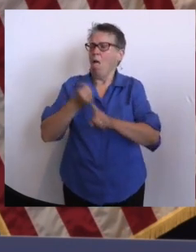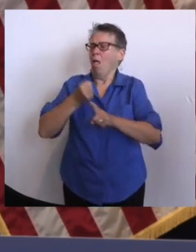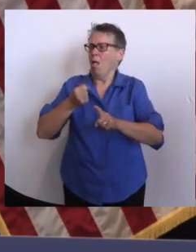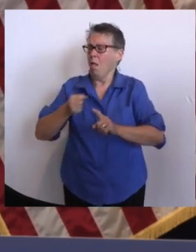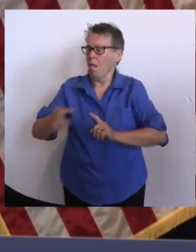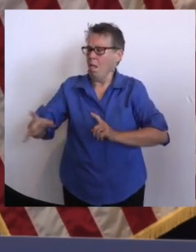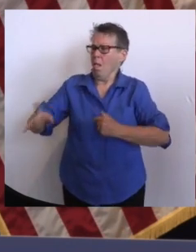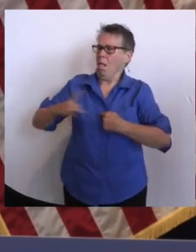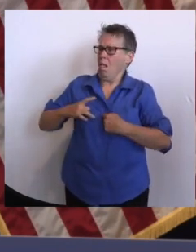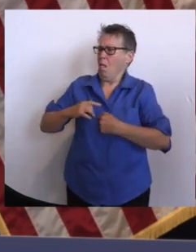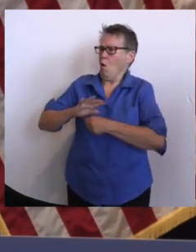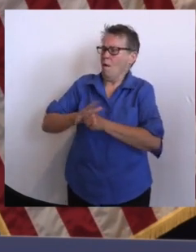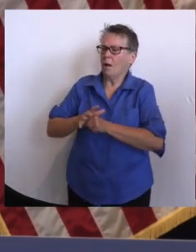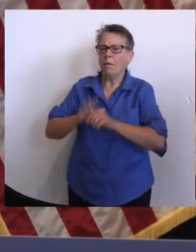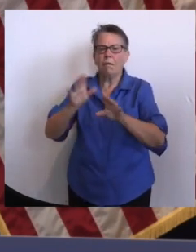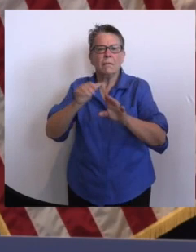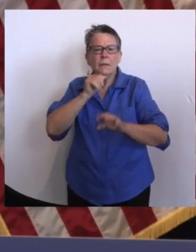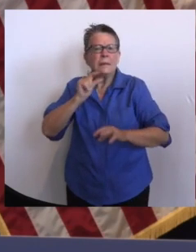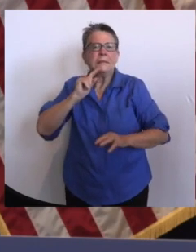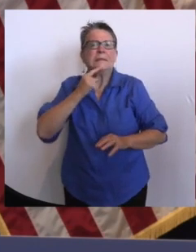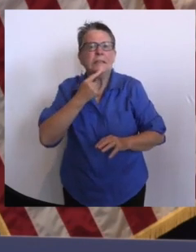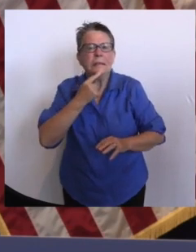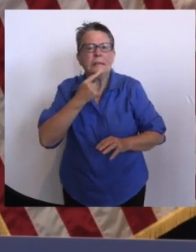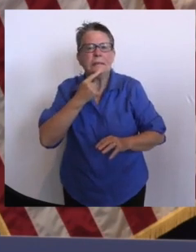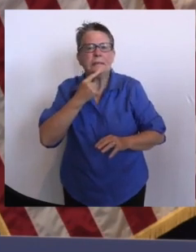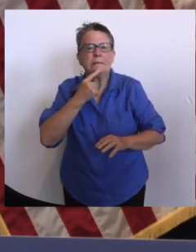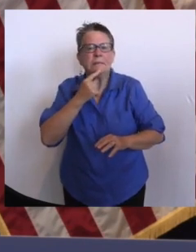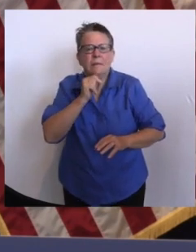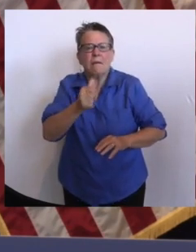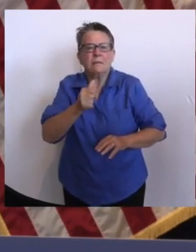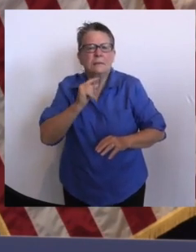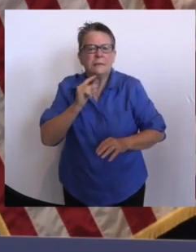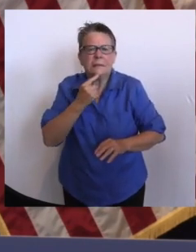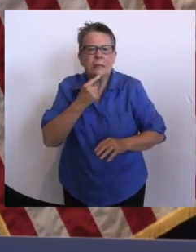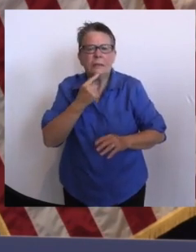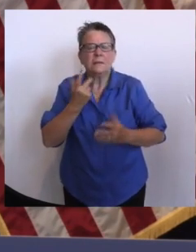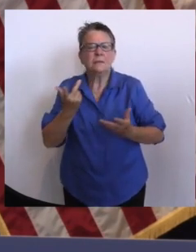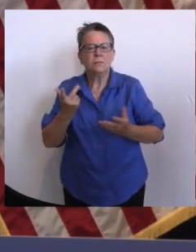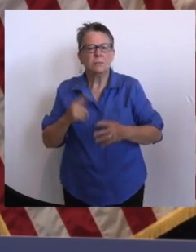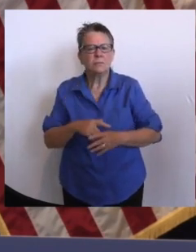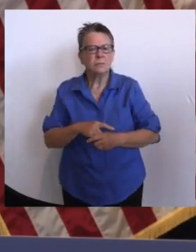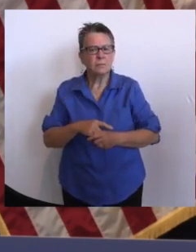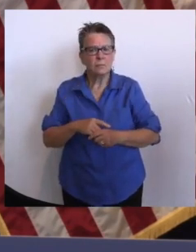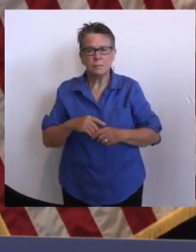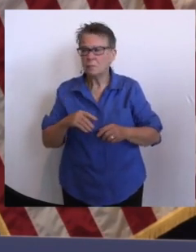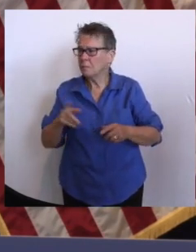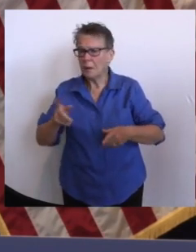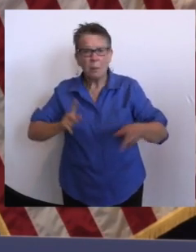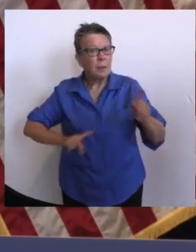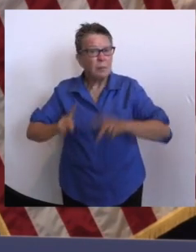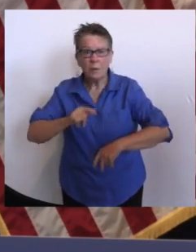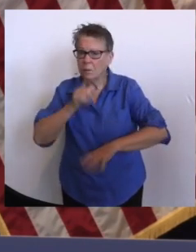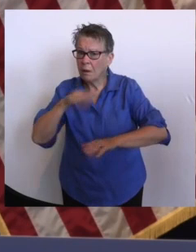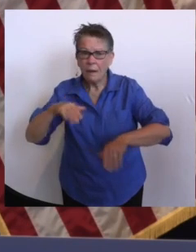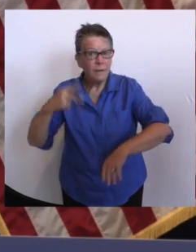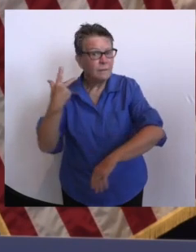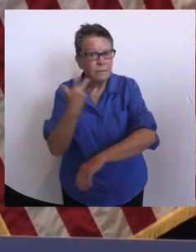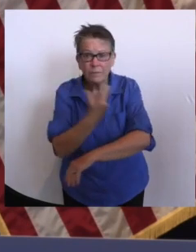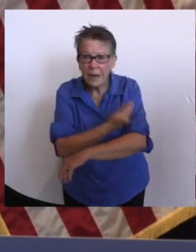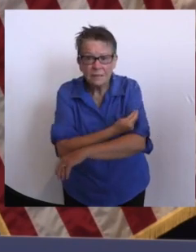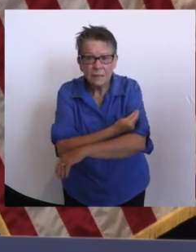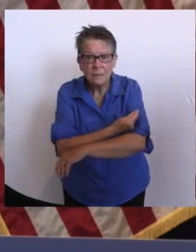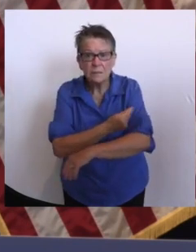times greater risk of COVID-19 death and 10 times greater risk of hospitalization.